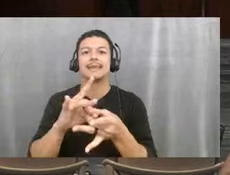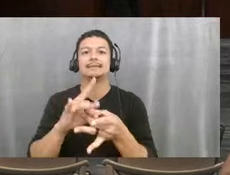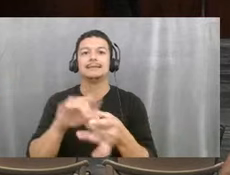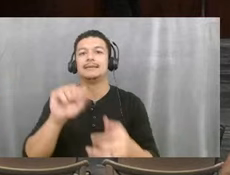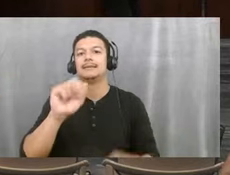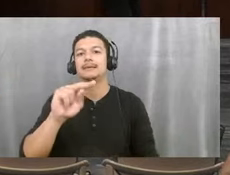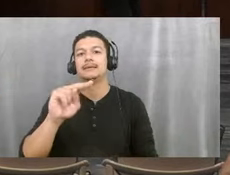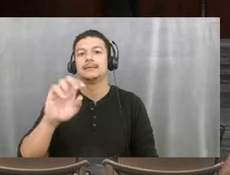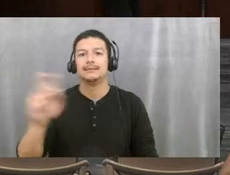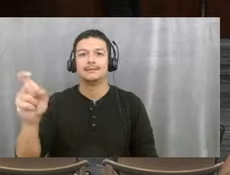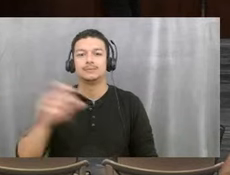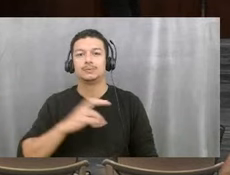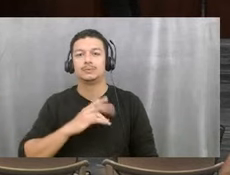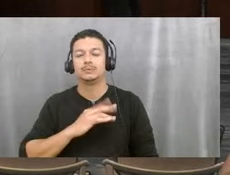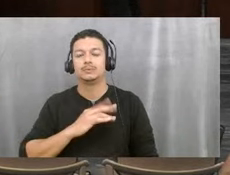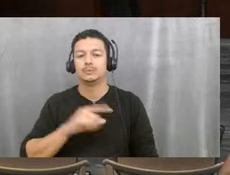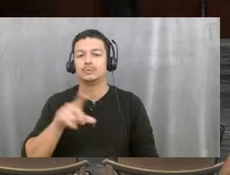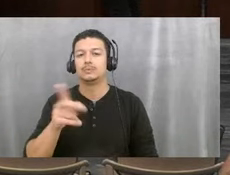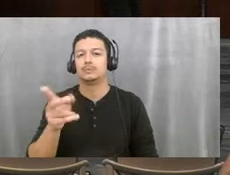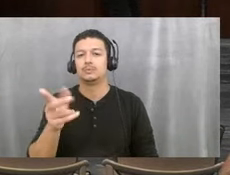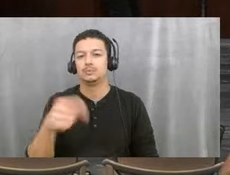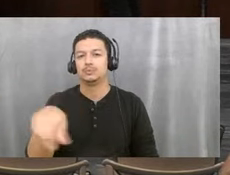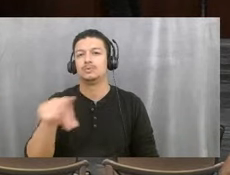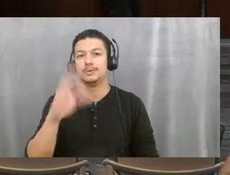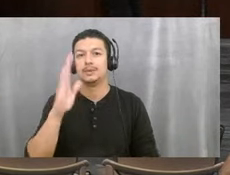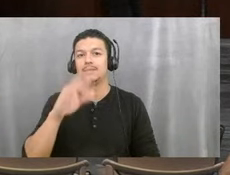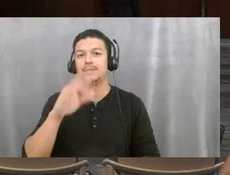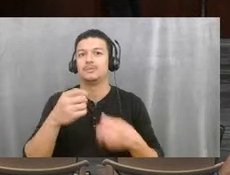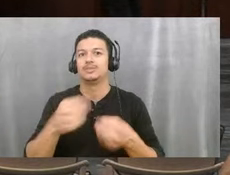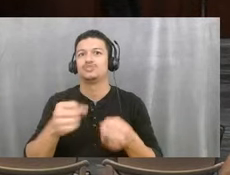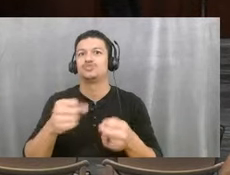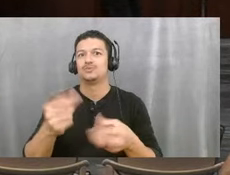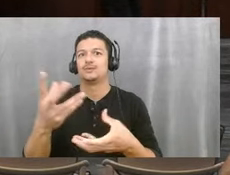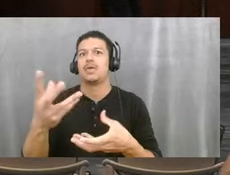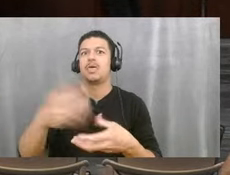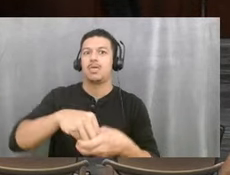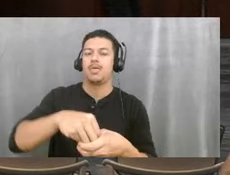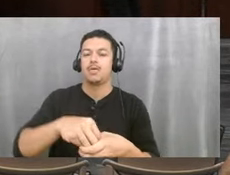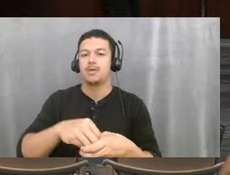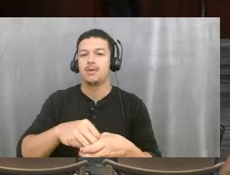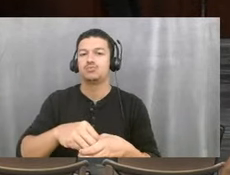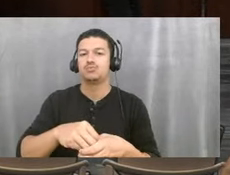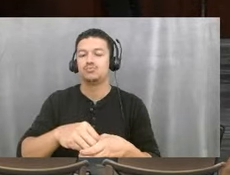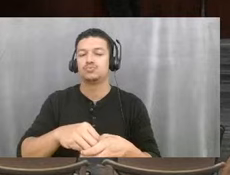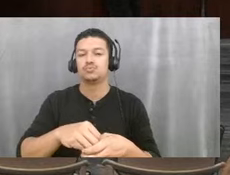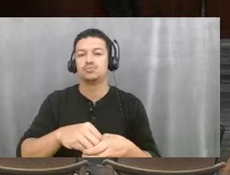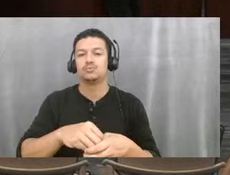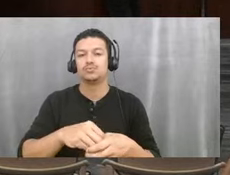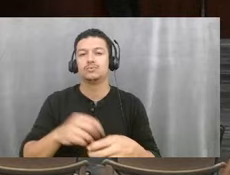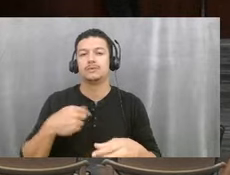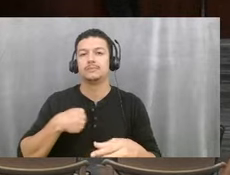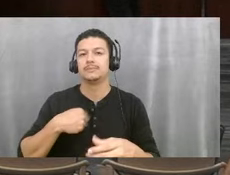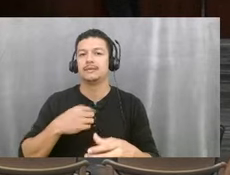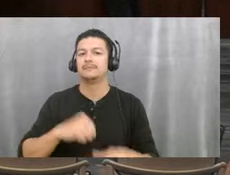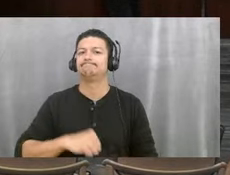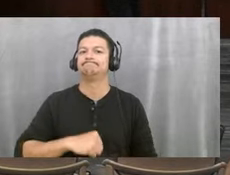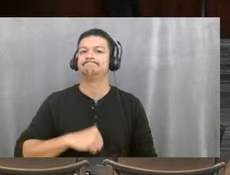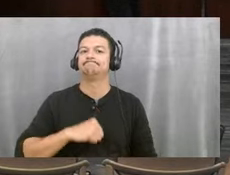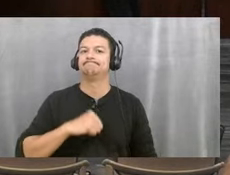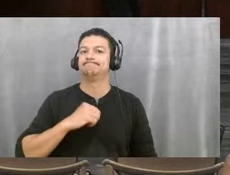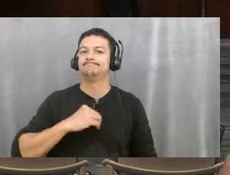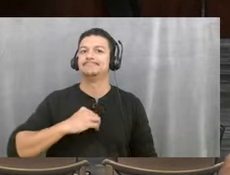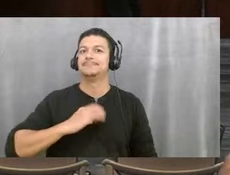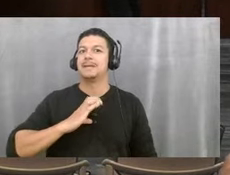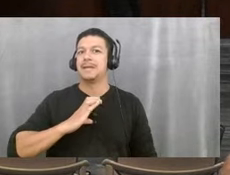you guys will be, uh, strategically involved in that. So, uh, uh, I have a lot of confidence and direction,